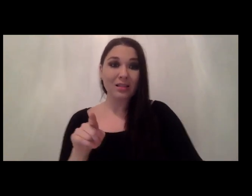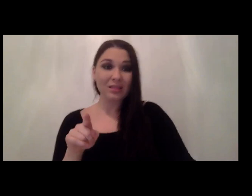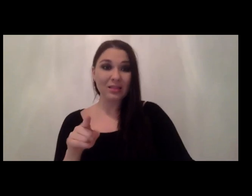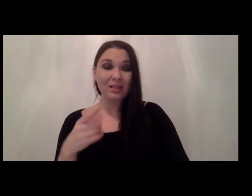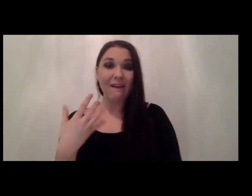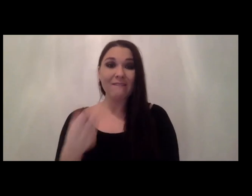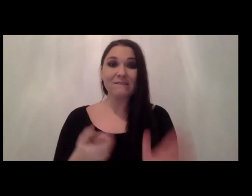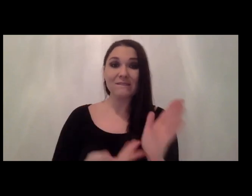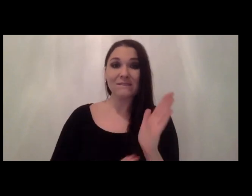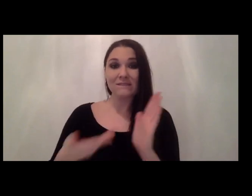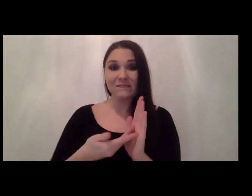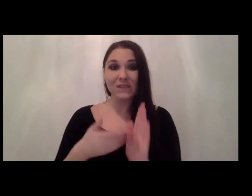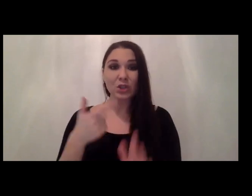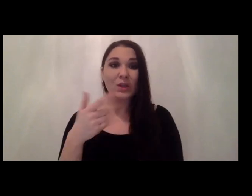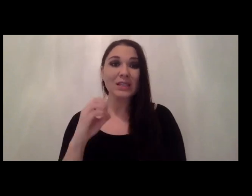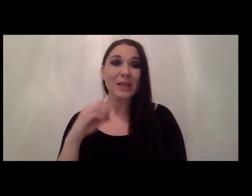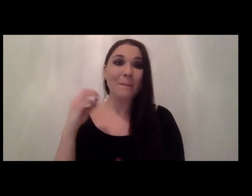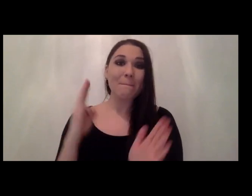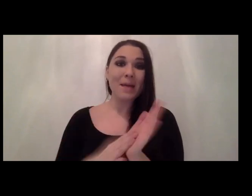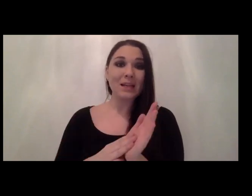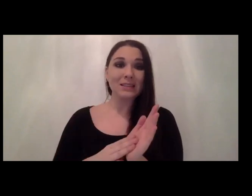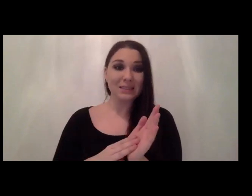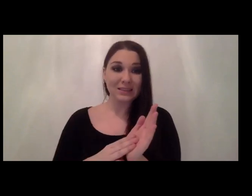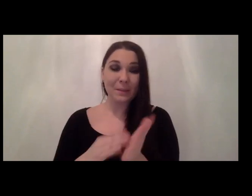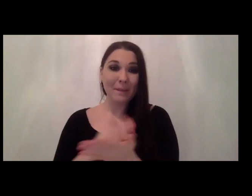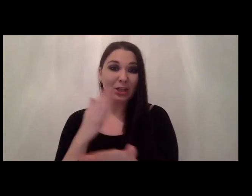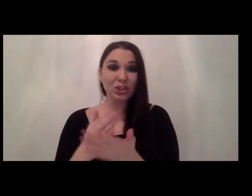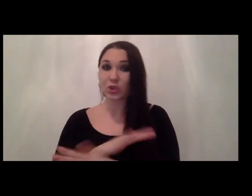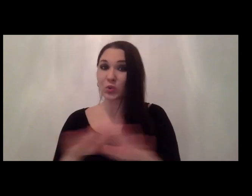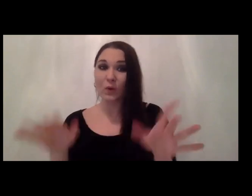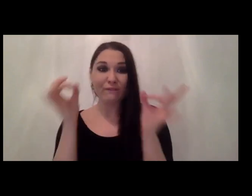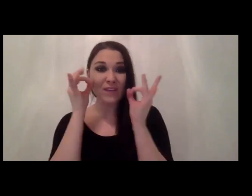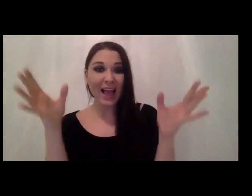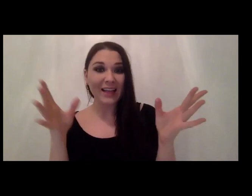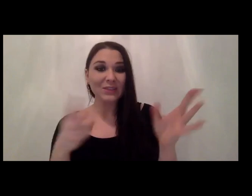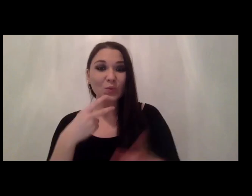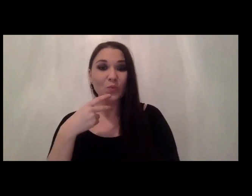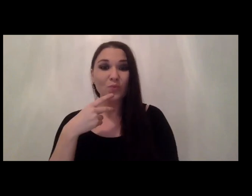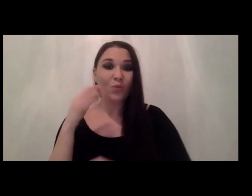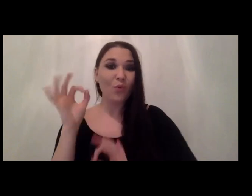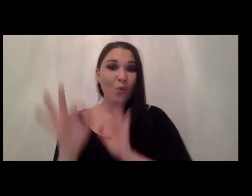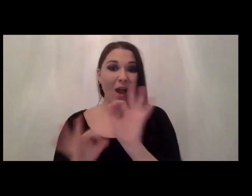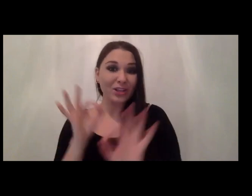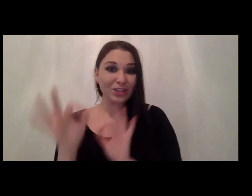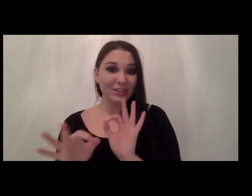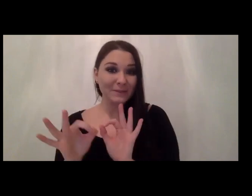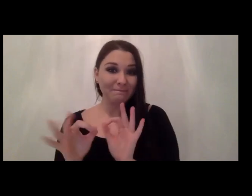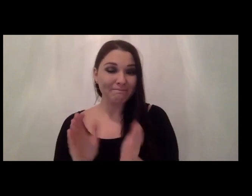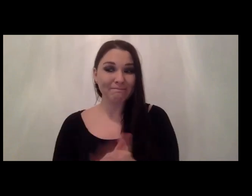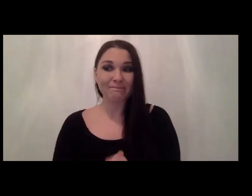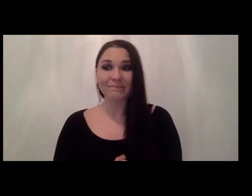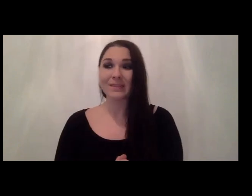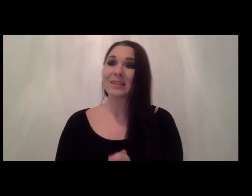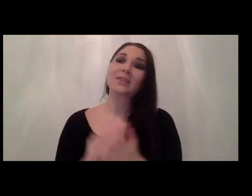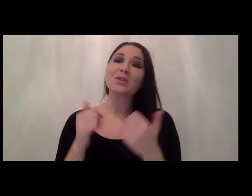20 minutes of Q&A at the end of the final talk to ensure that we do not forget anyone's questions. So for tonight's agenda our first